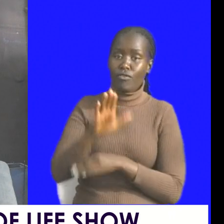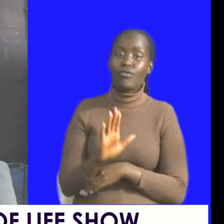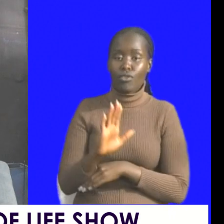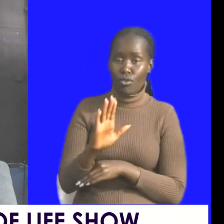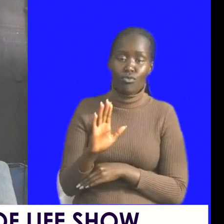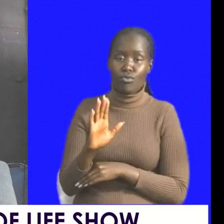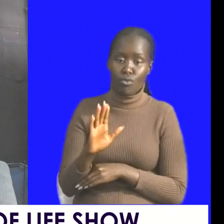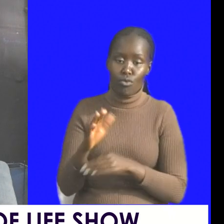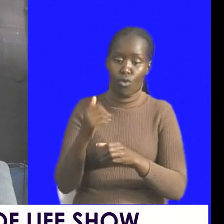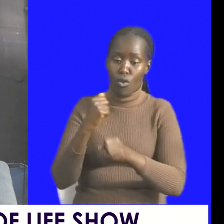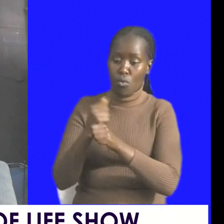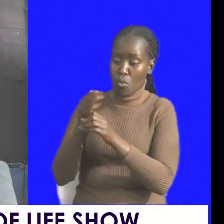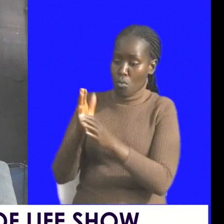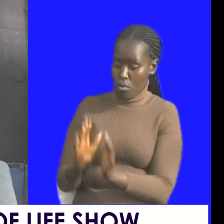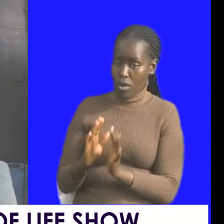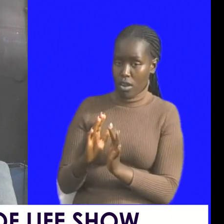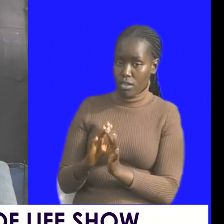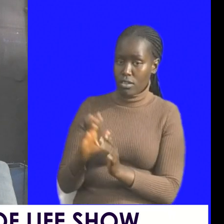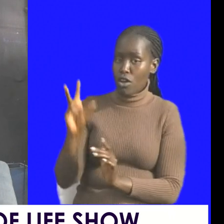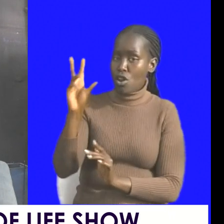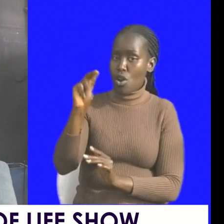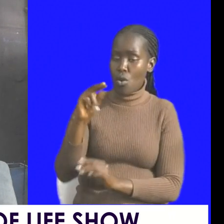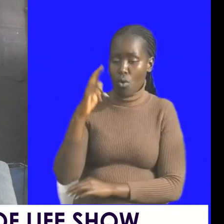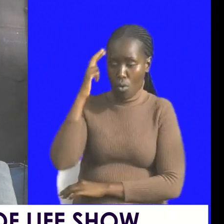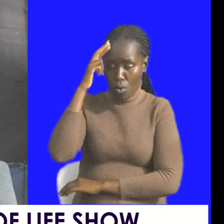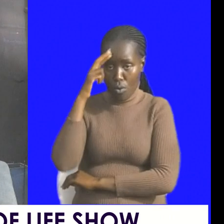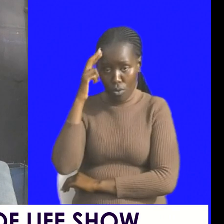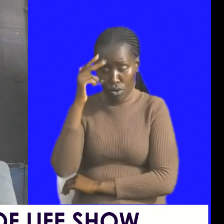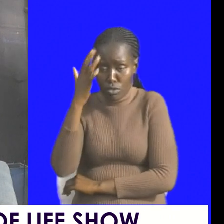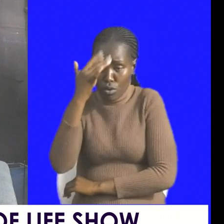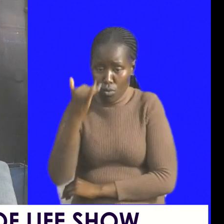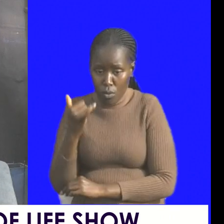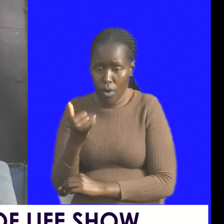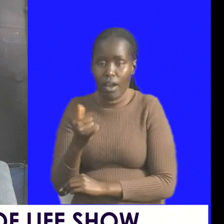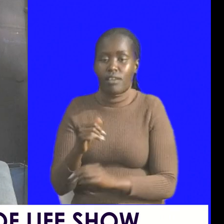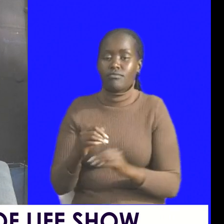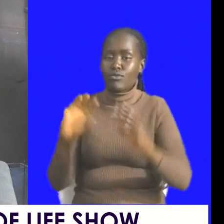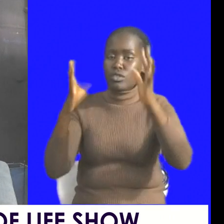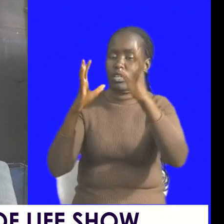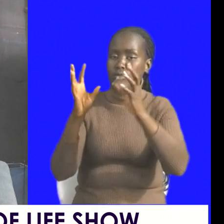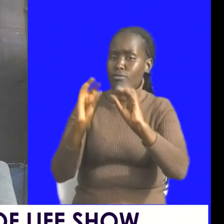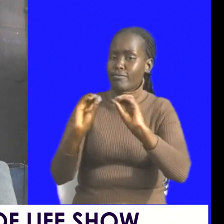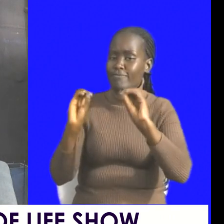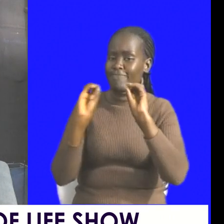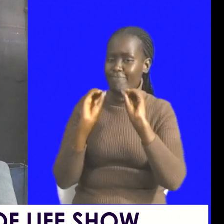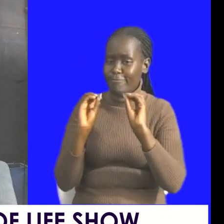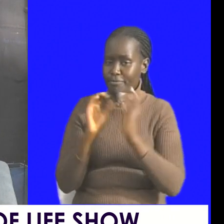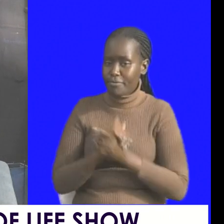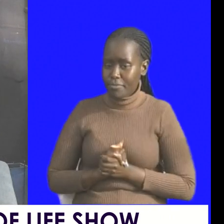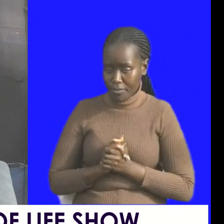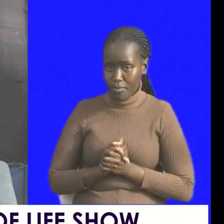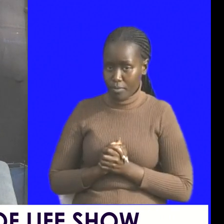and your business no reason why they should not celebrate celebrate you for being part of your job